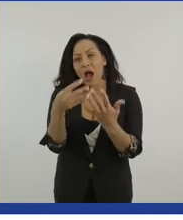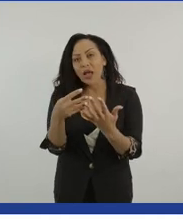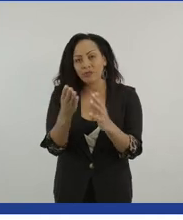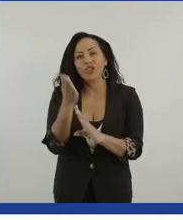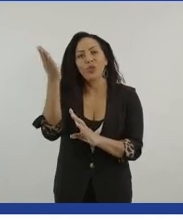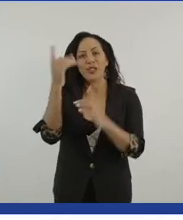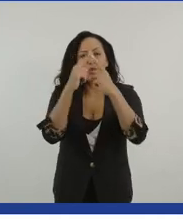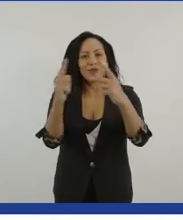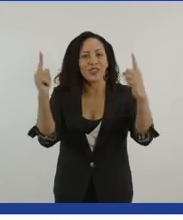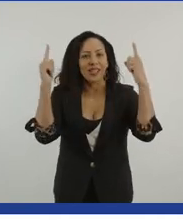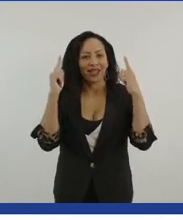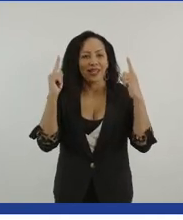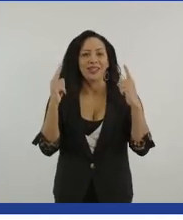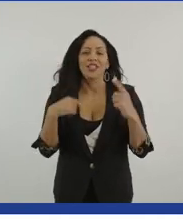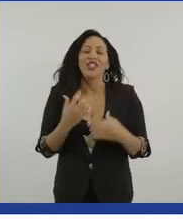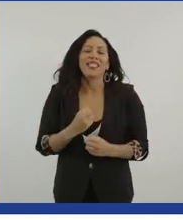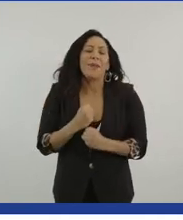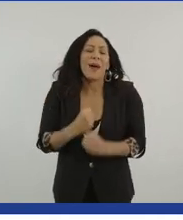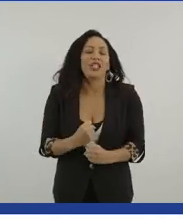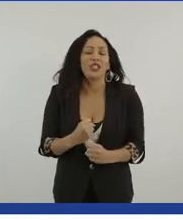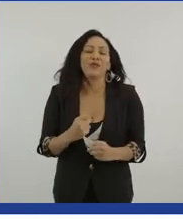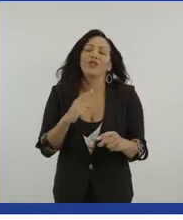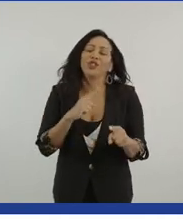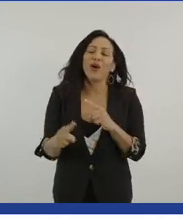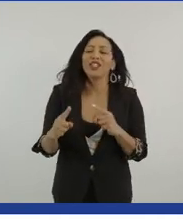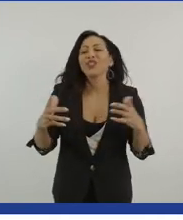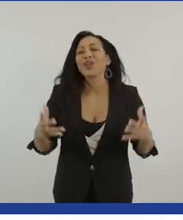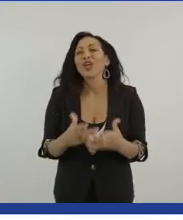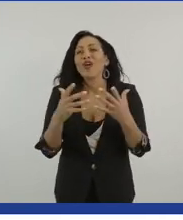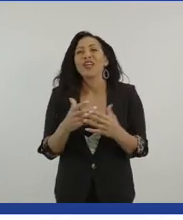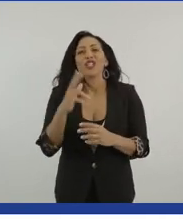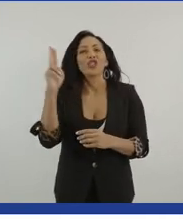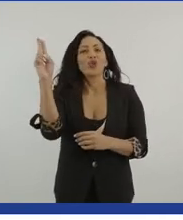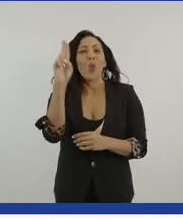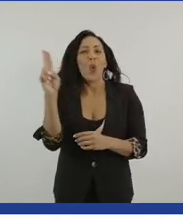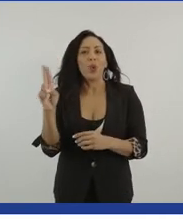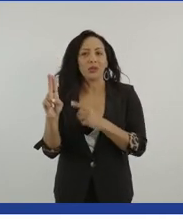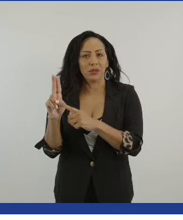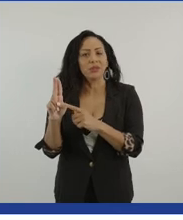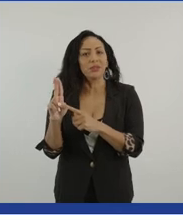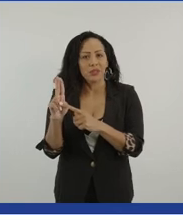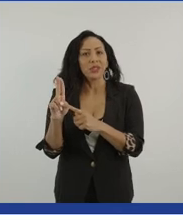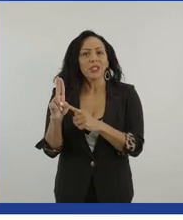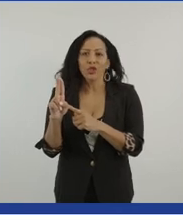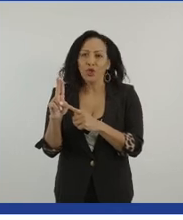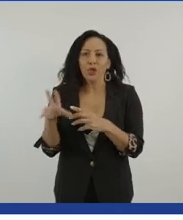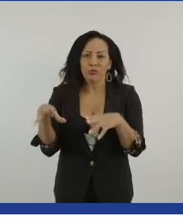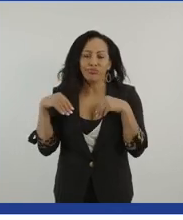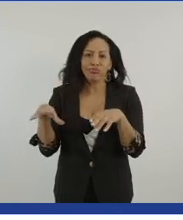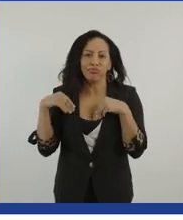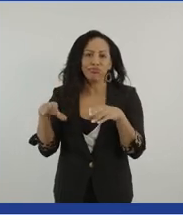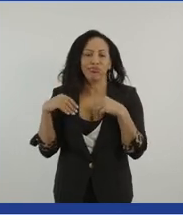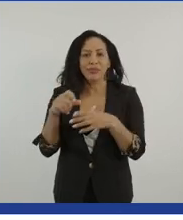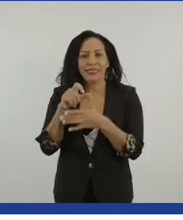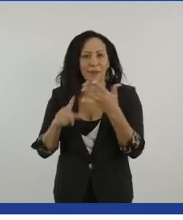university and has a passion for trying to encourage schools to take on, uh, disabilities in every respect. When she